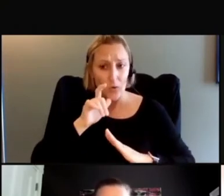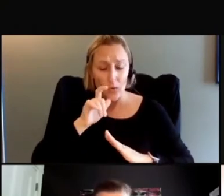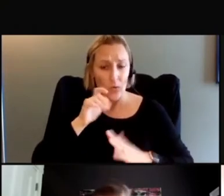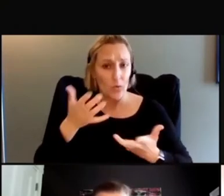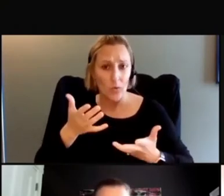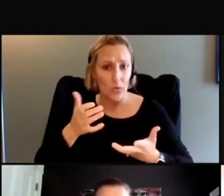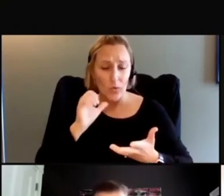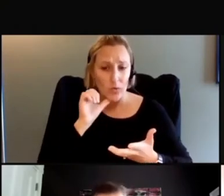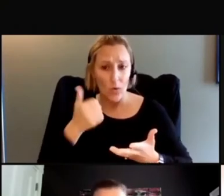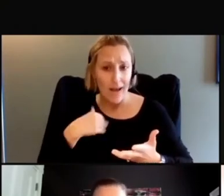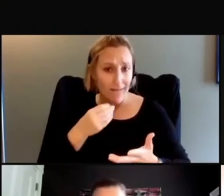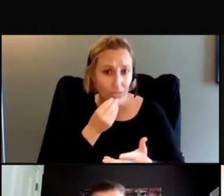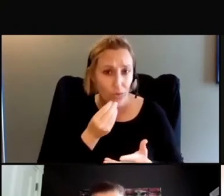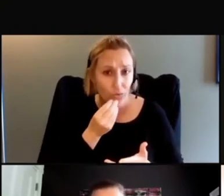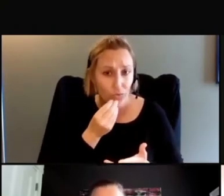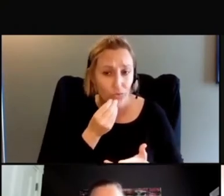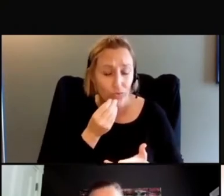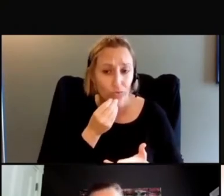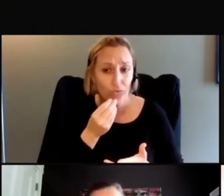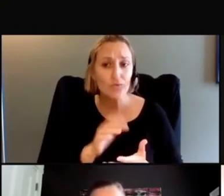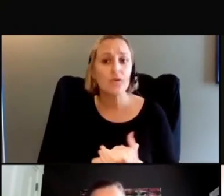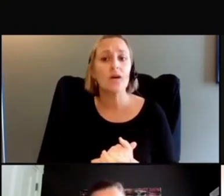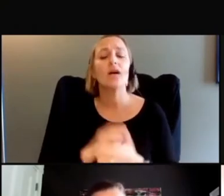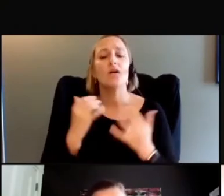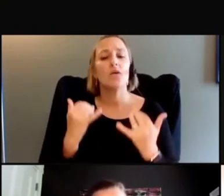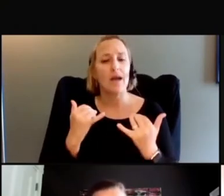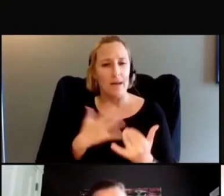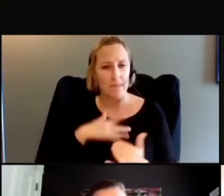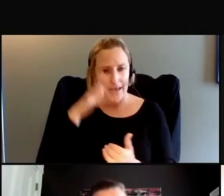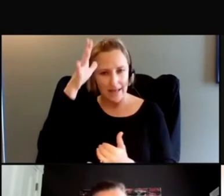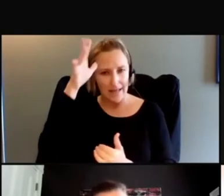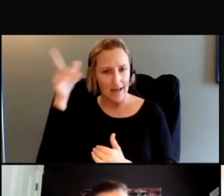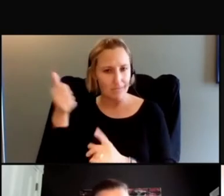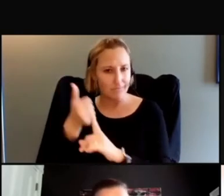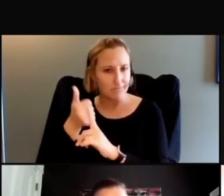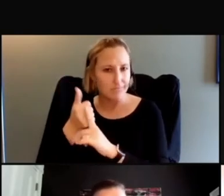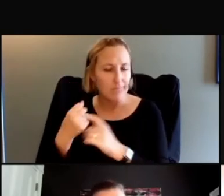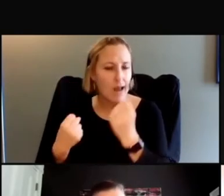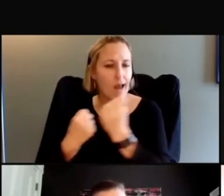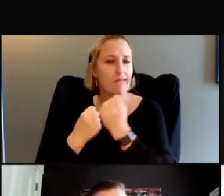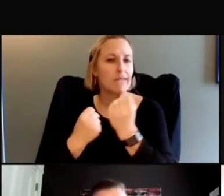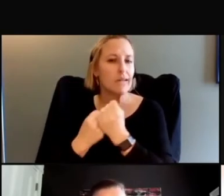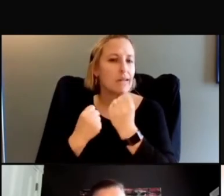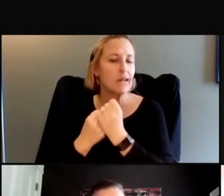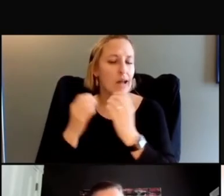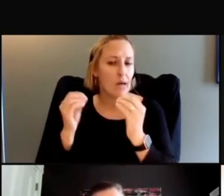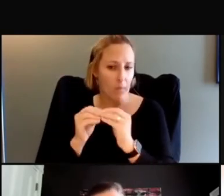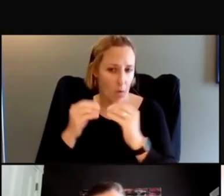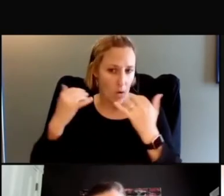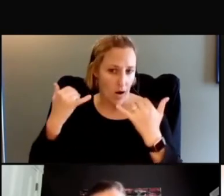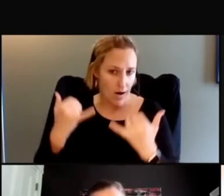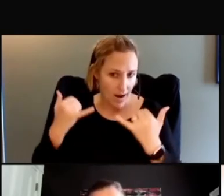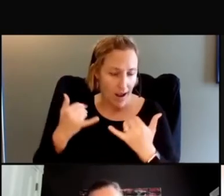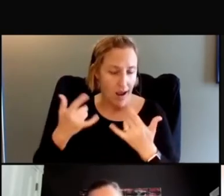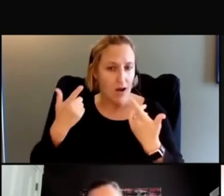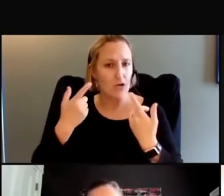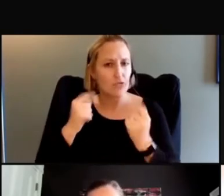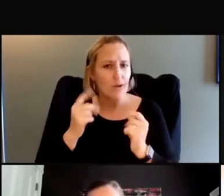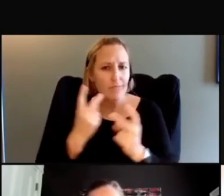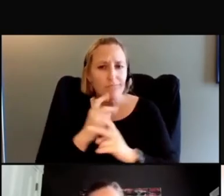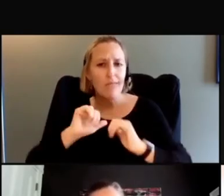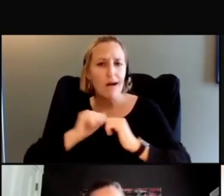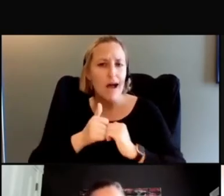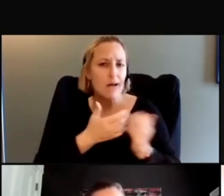something to eat. And right now, my dad is really advocating more now to how do we bring resources,